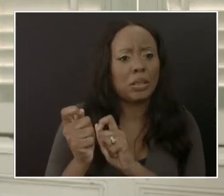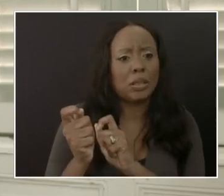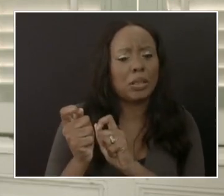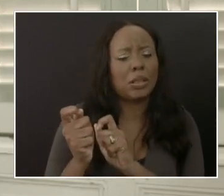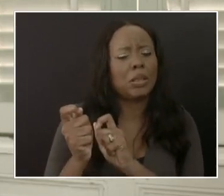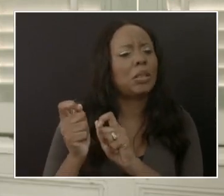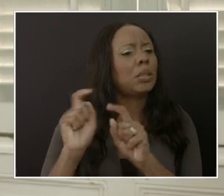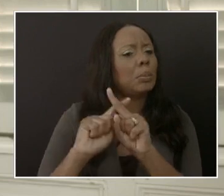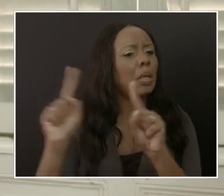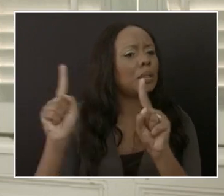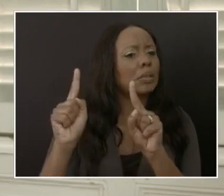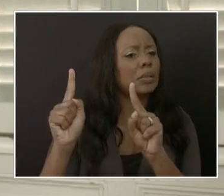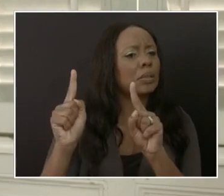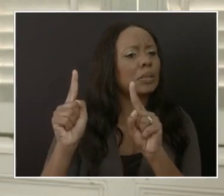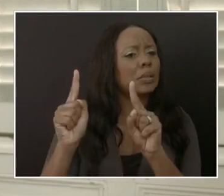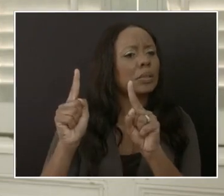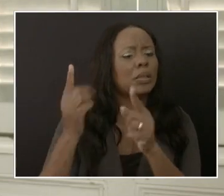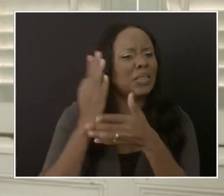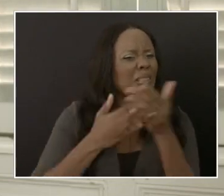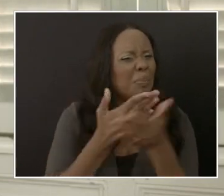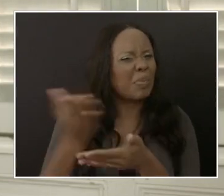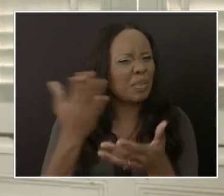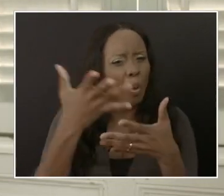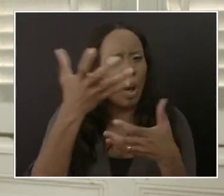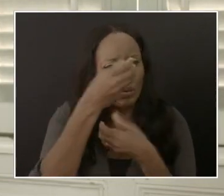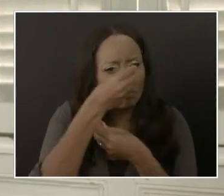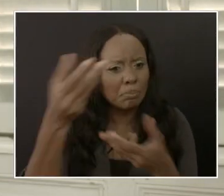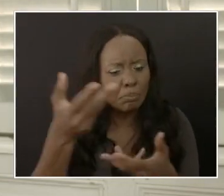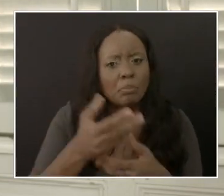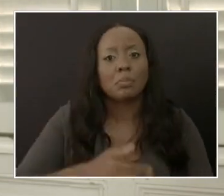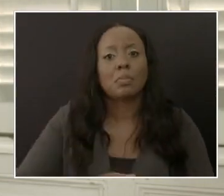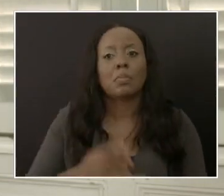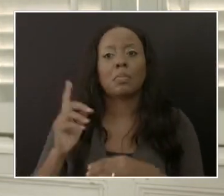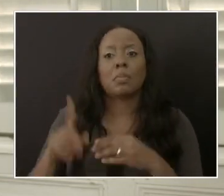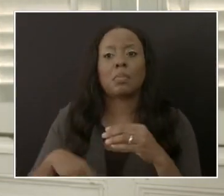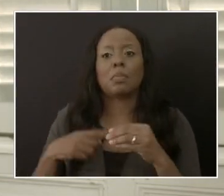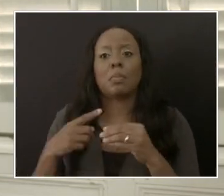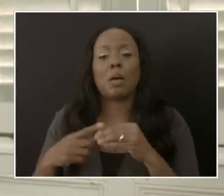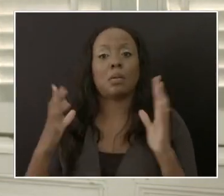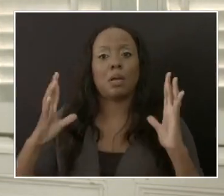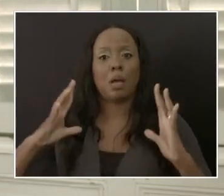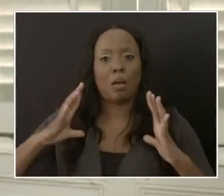to mention to the public at this point in time with reference to the holidays.